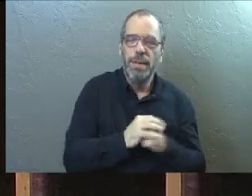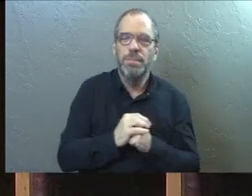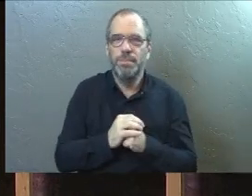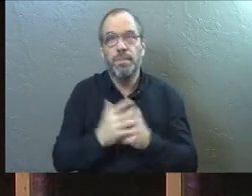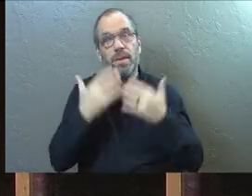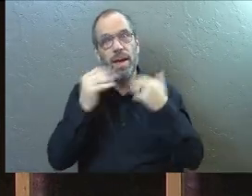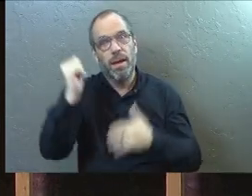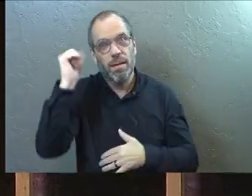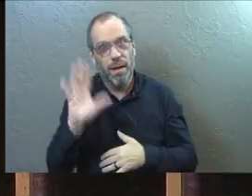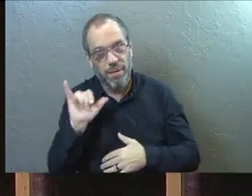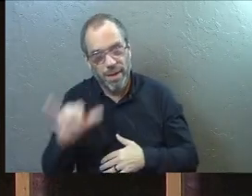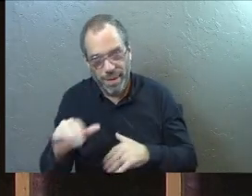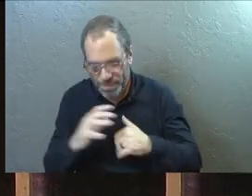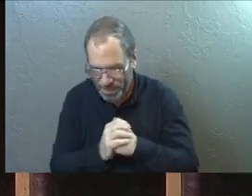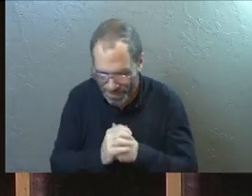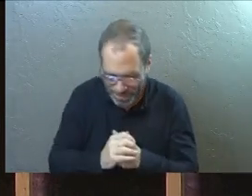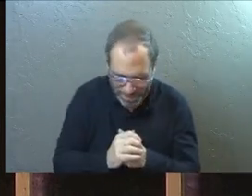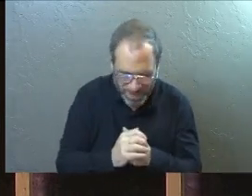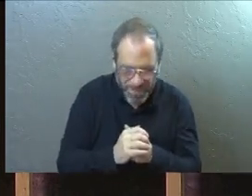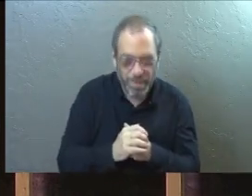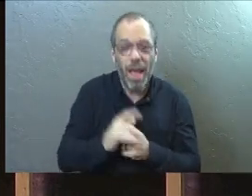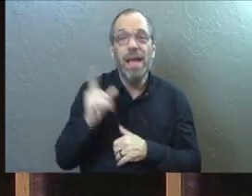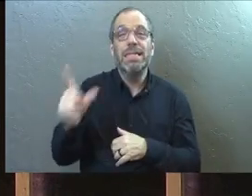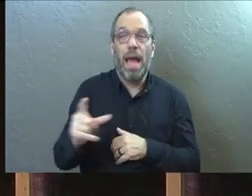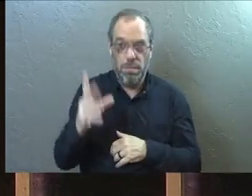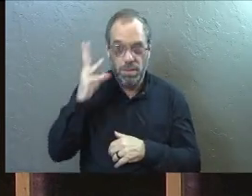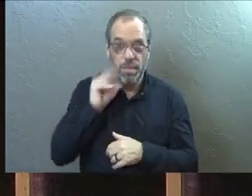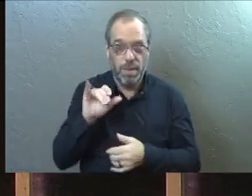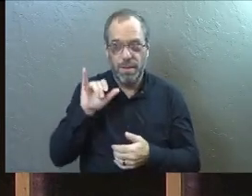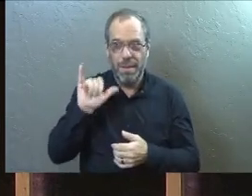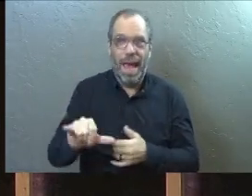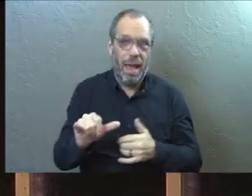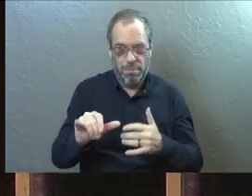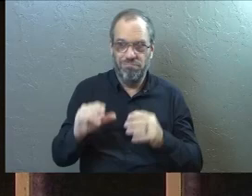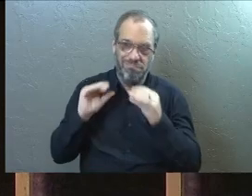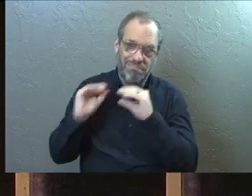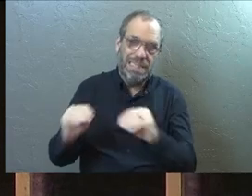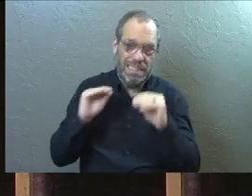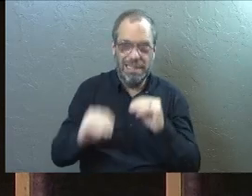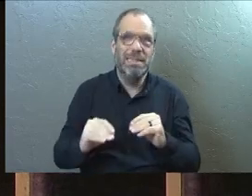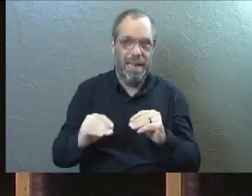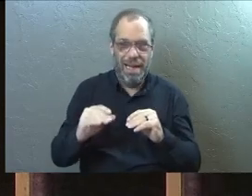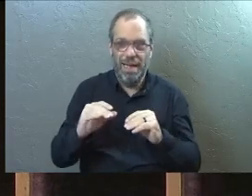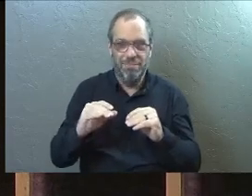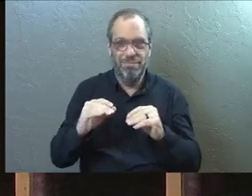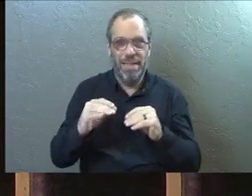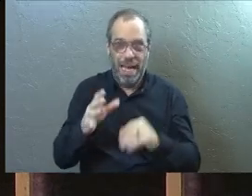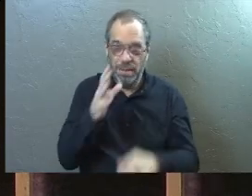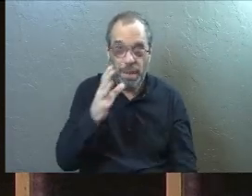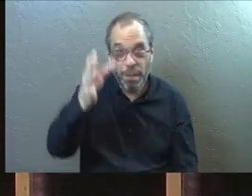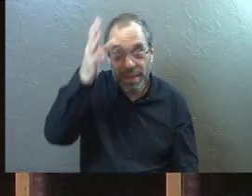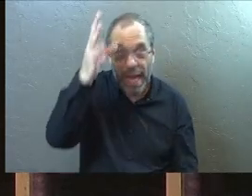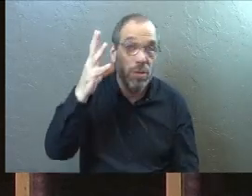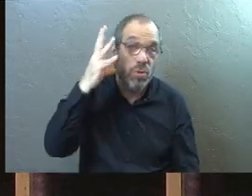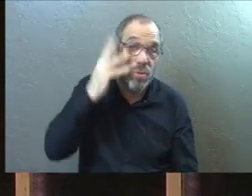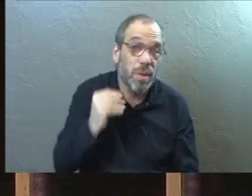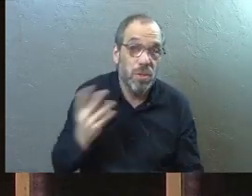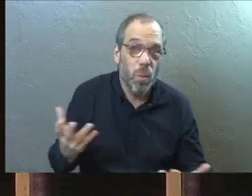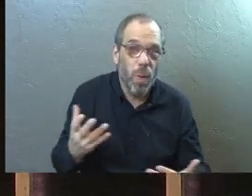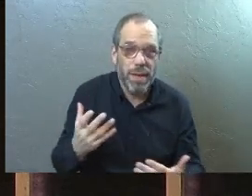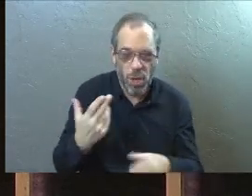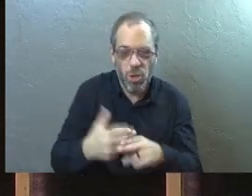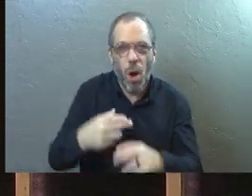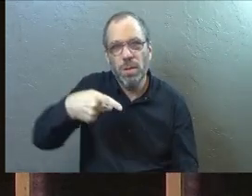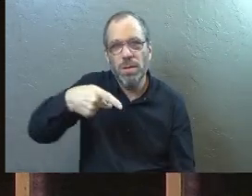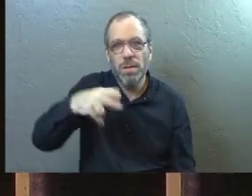and thank God for that. And when you go through that, when you, when you do that and you take that role, uh, one of the things that you experience is